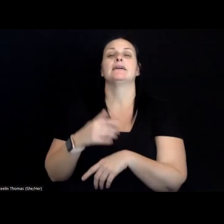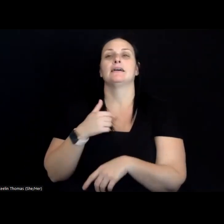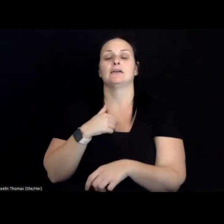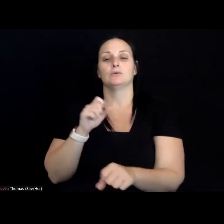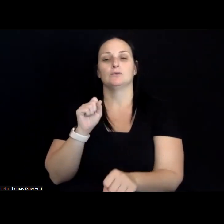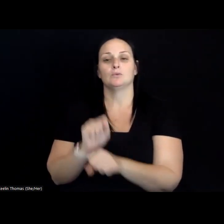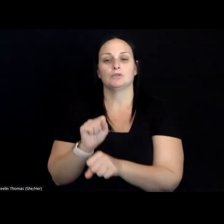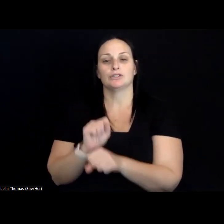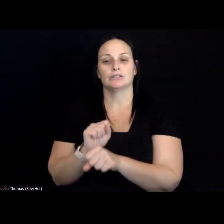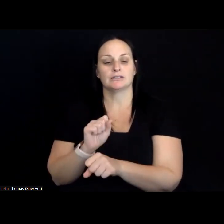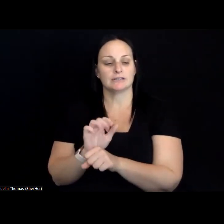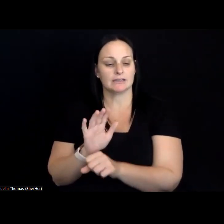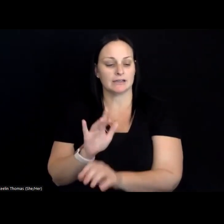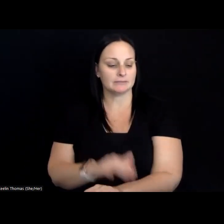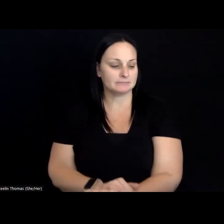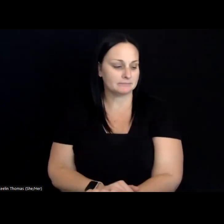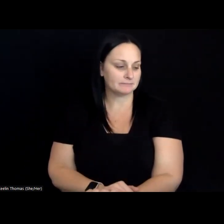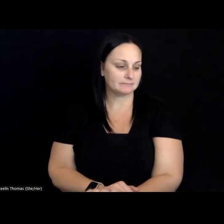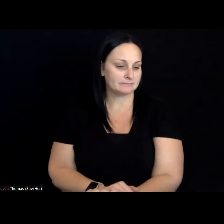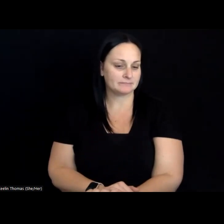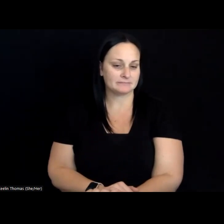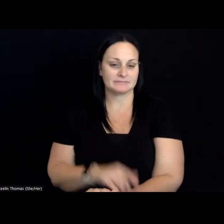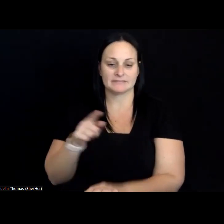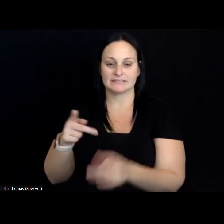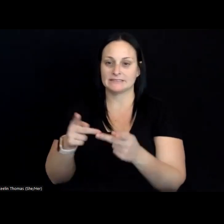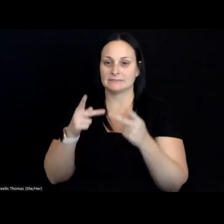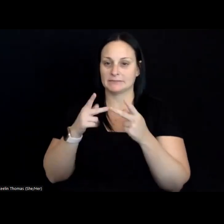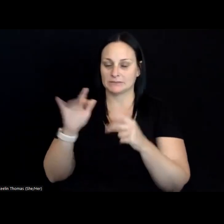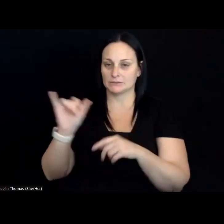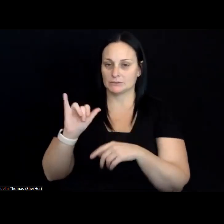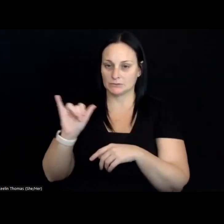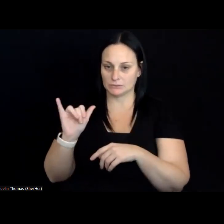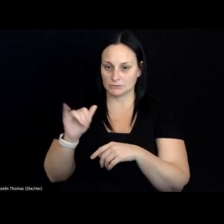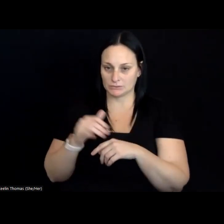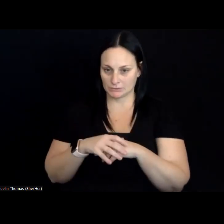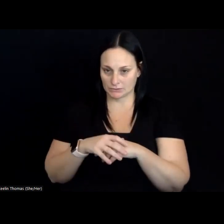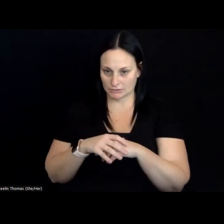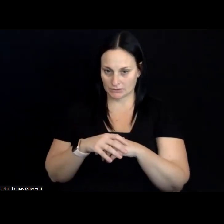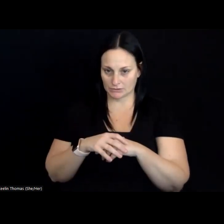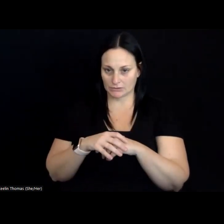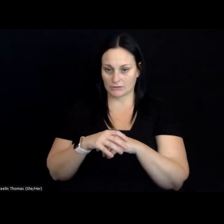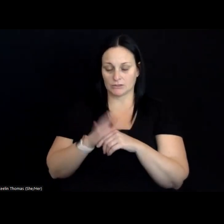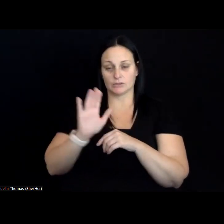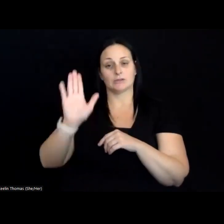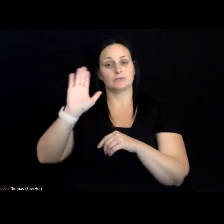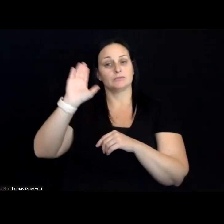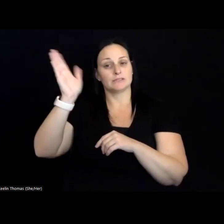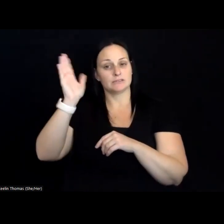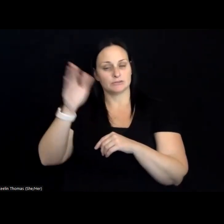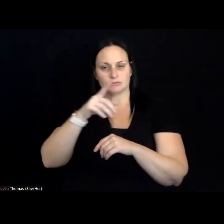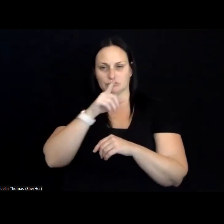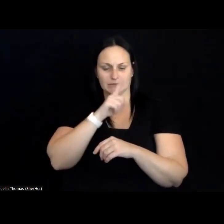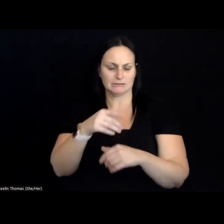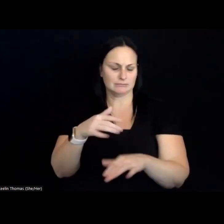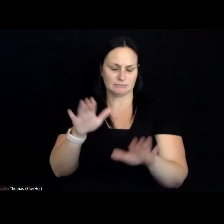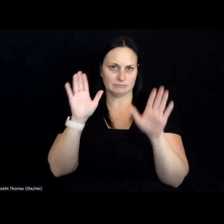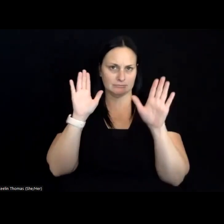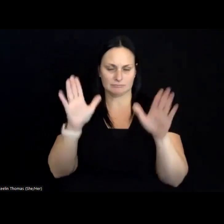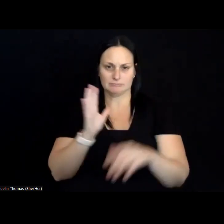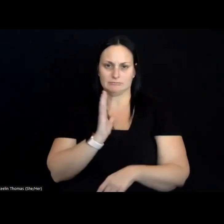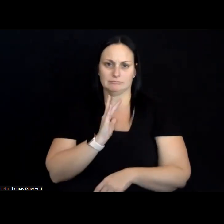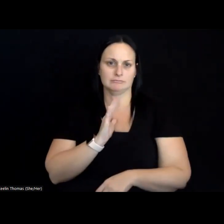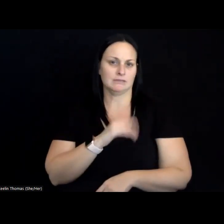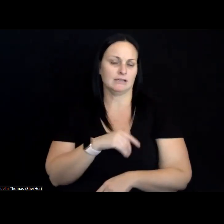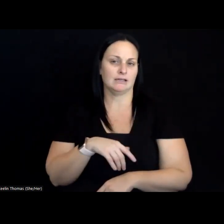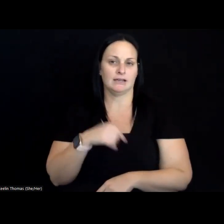this space as well. And your presentation was absolutely fantastic. I'm going to have